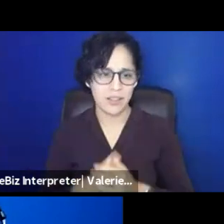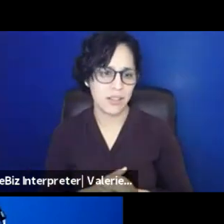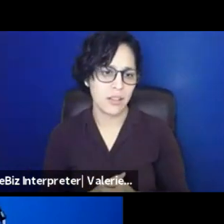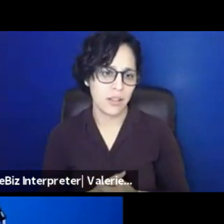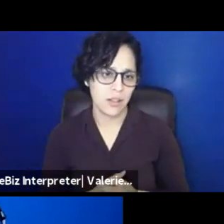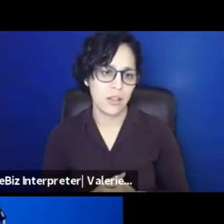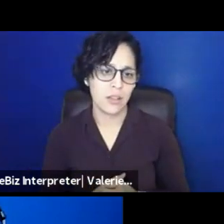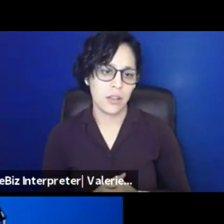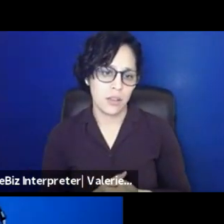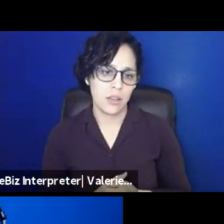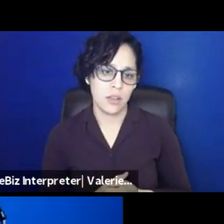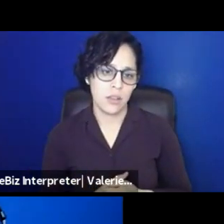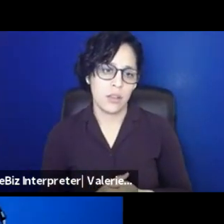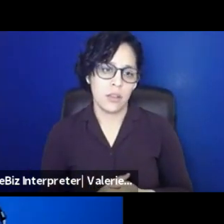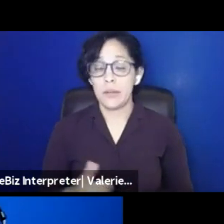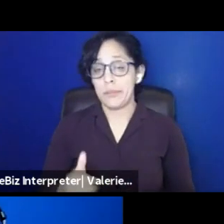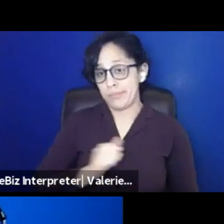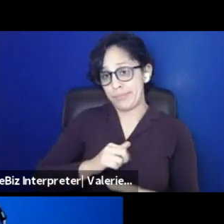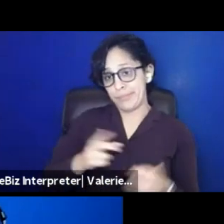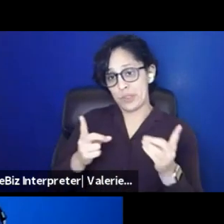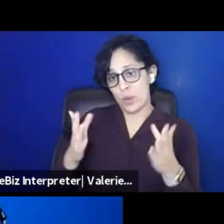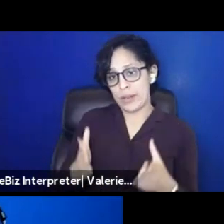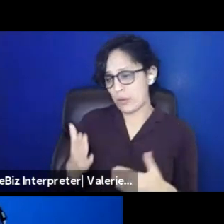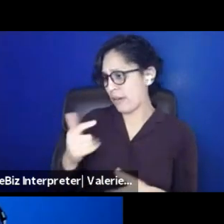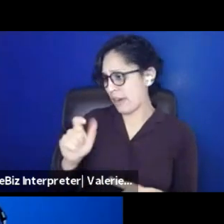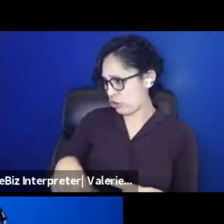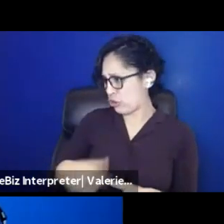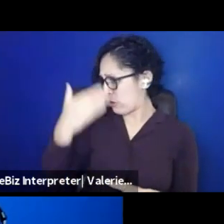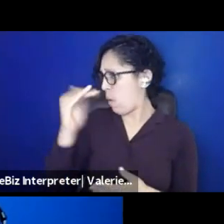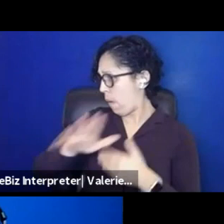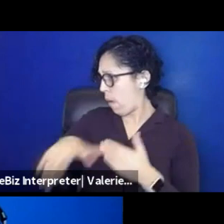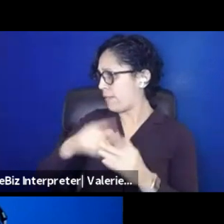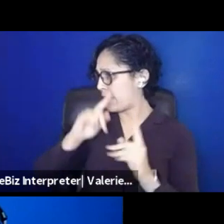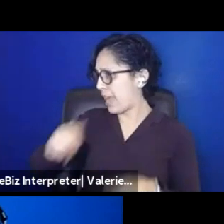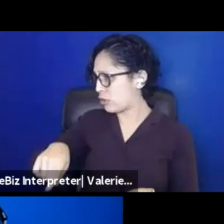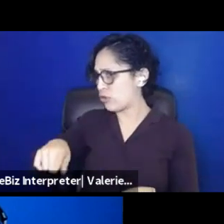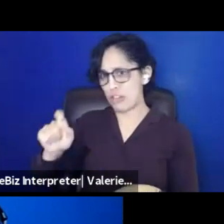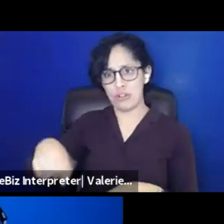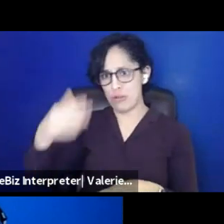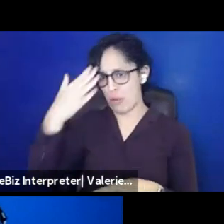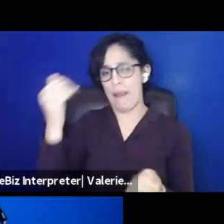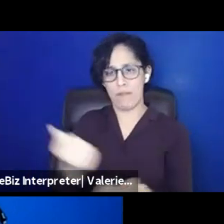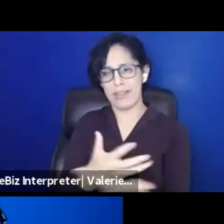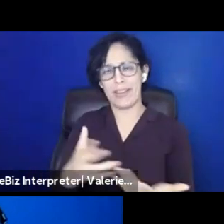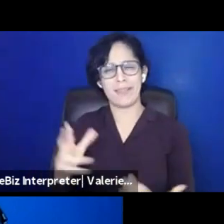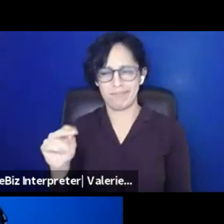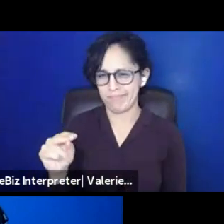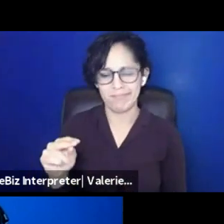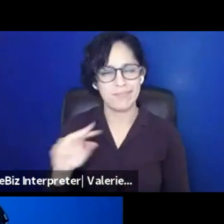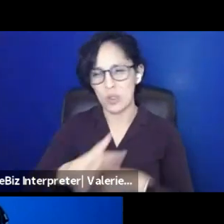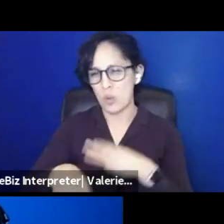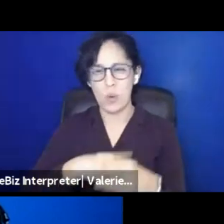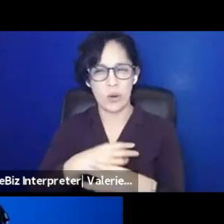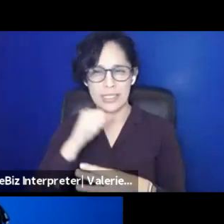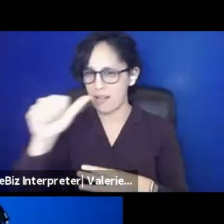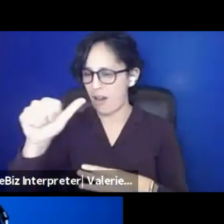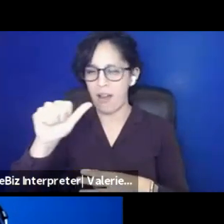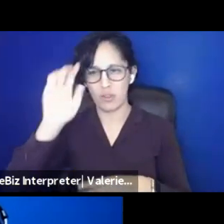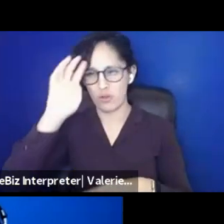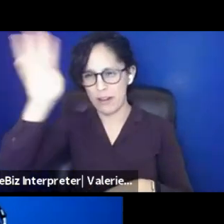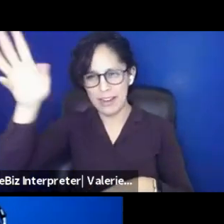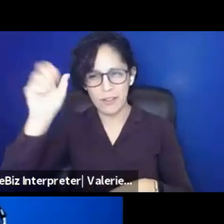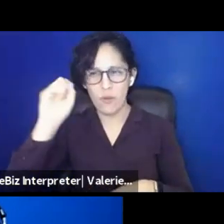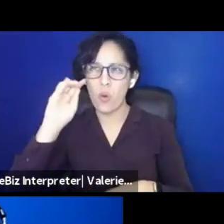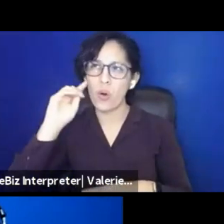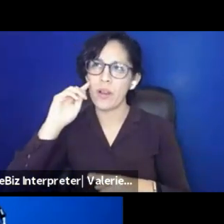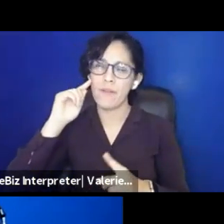like, I'm a director. I should know all the answers. I should have everything figured out. We don't, and that's fine. And, um, the world is not built, uh, for this